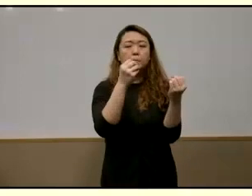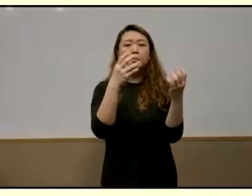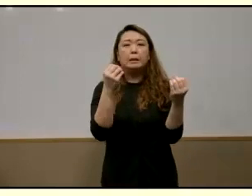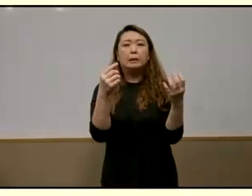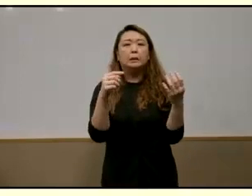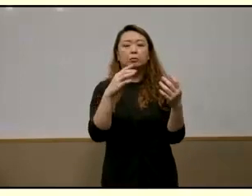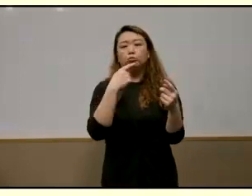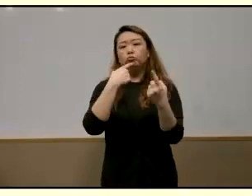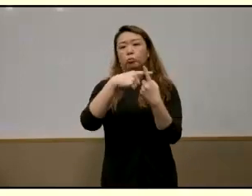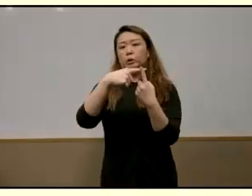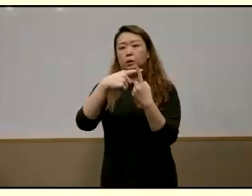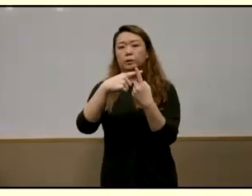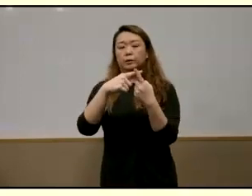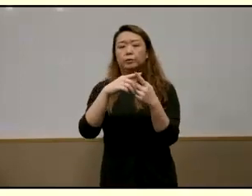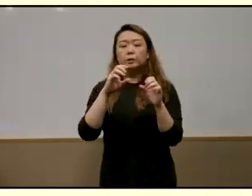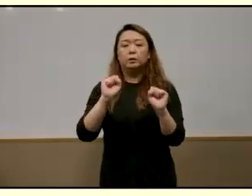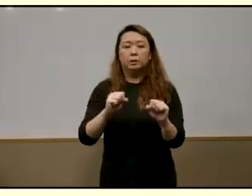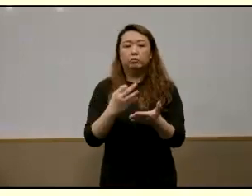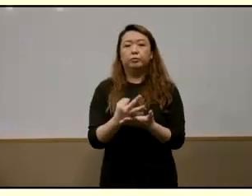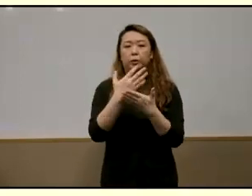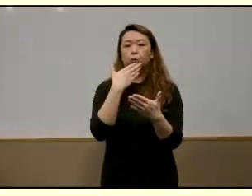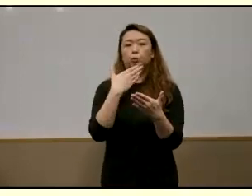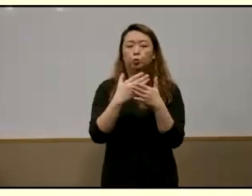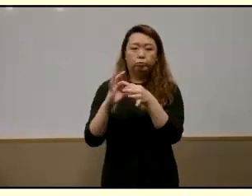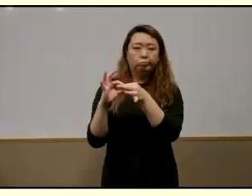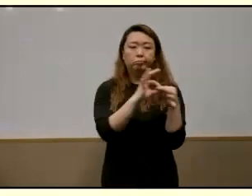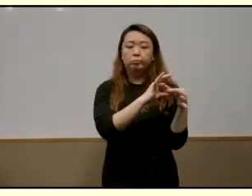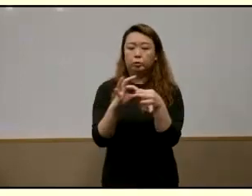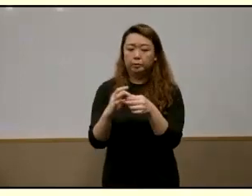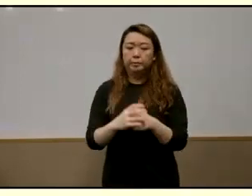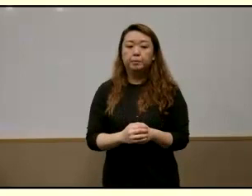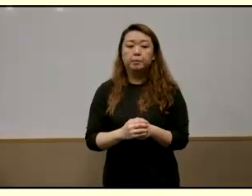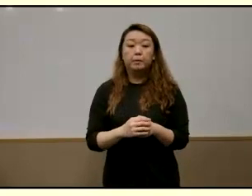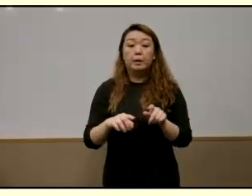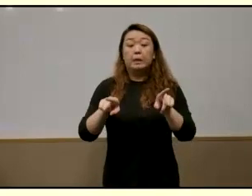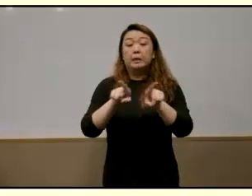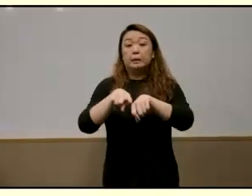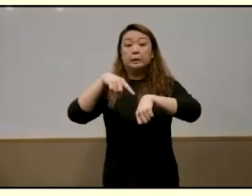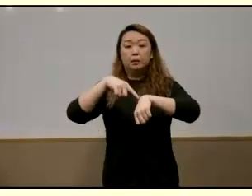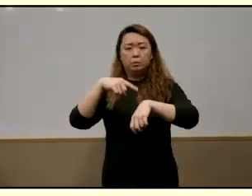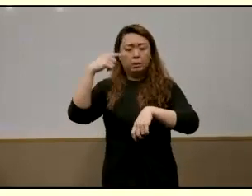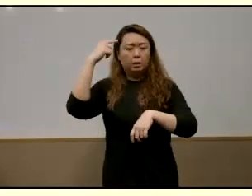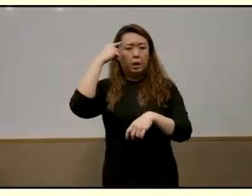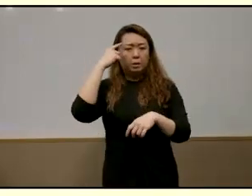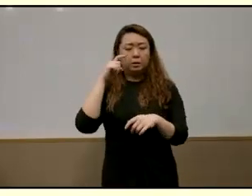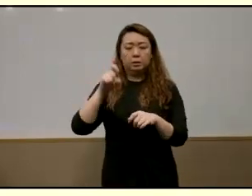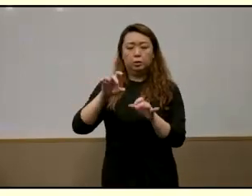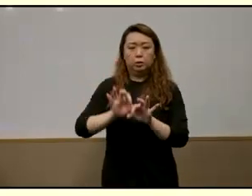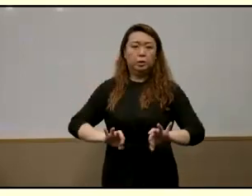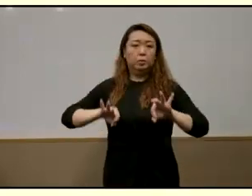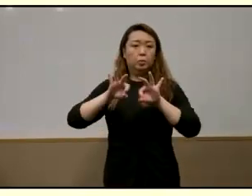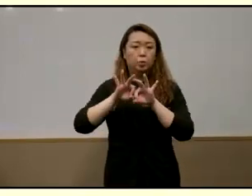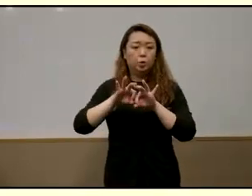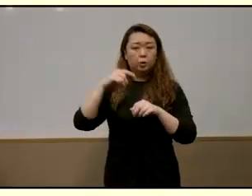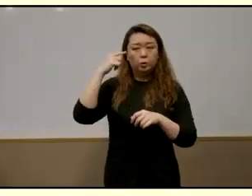singapore that do facilitate genuine trust and partnership at the same time i also think there's a need for us to consider the nature